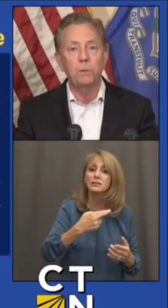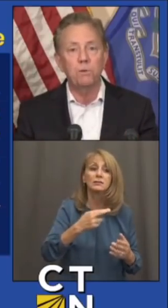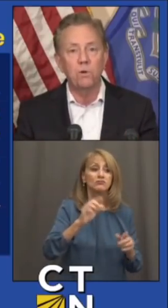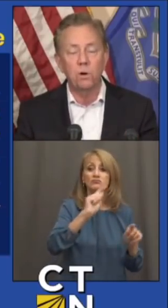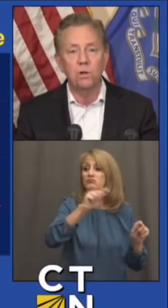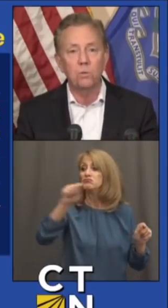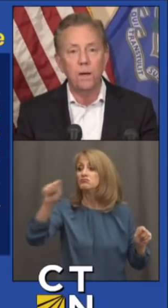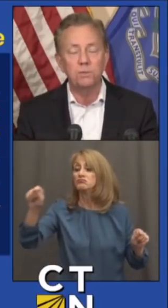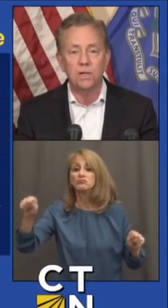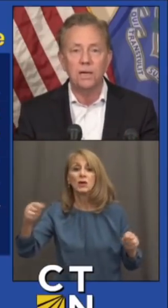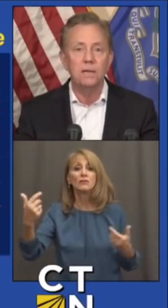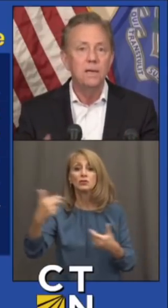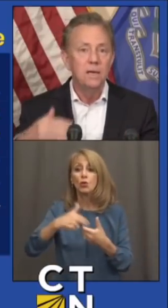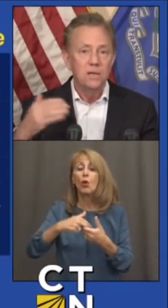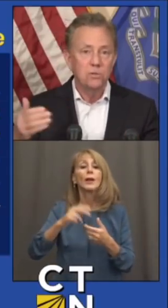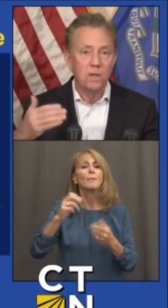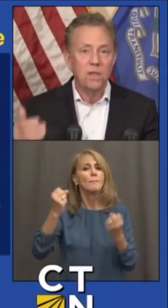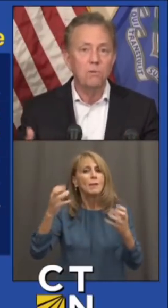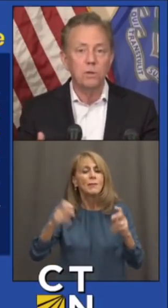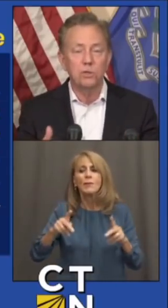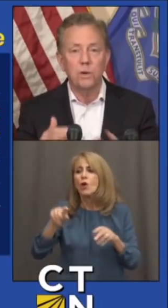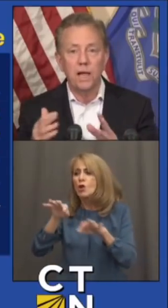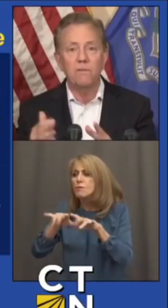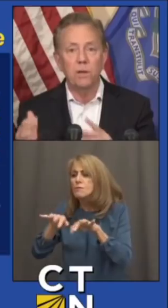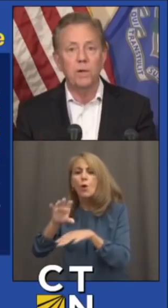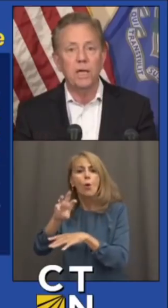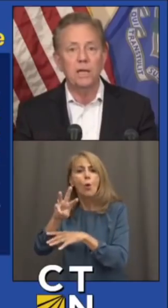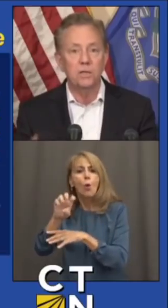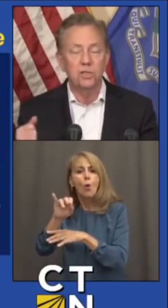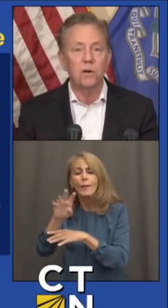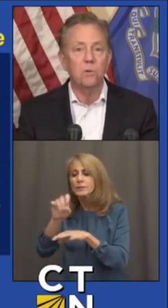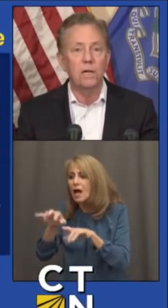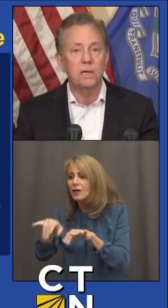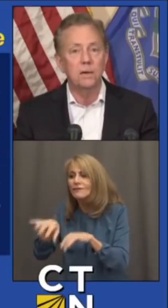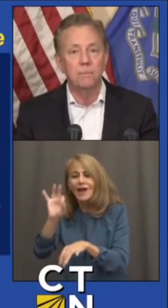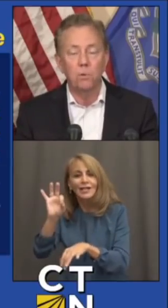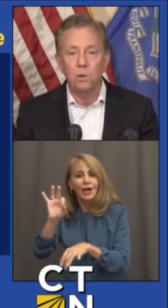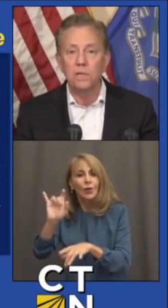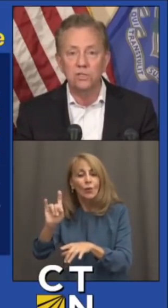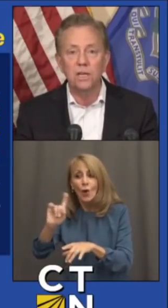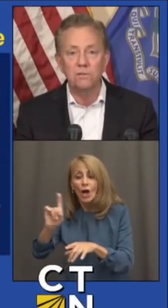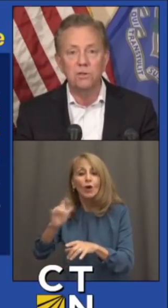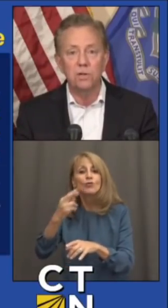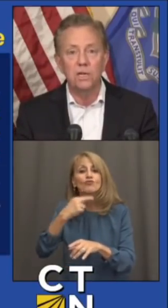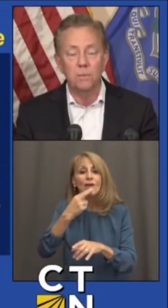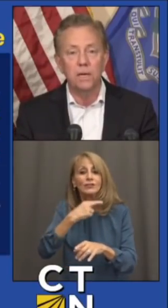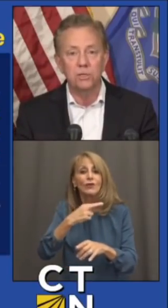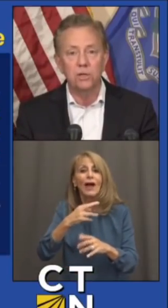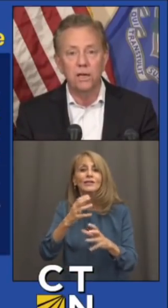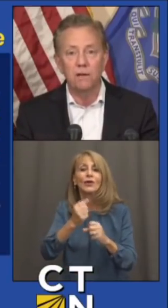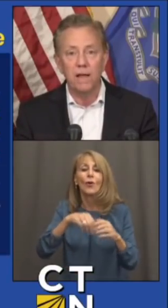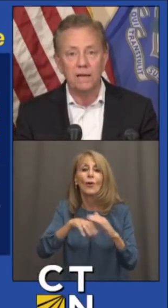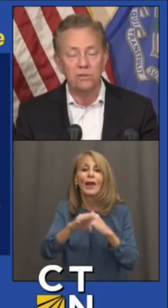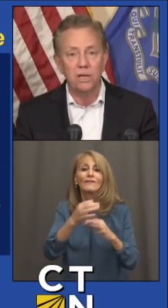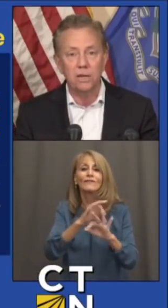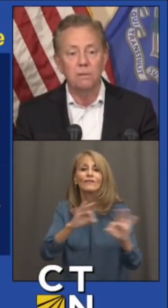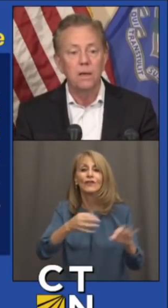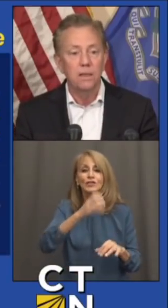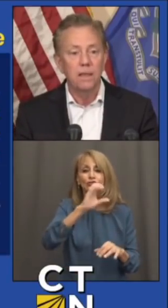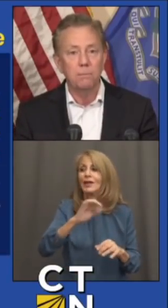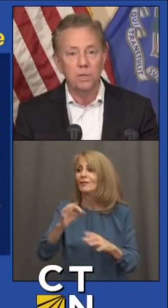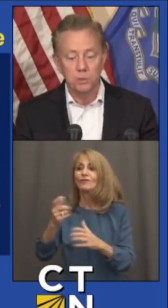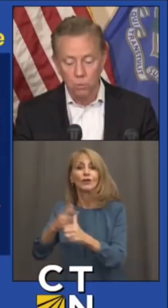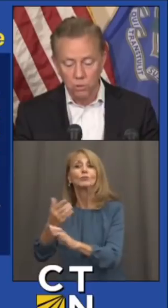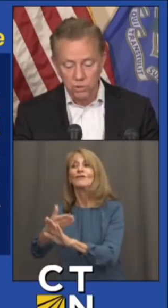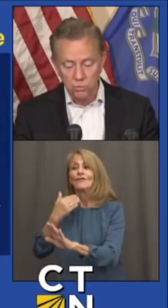,000 people have gone to the website. So, I think we're doing everything we can to generate all the incentives you need to make sure you get vaccinated,